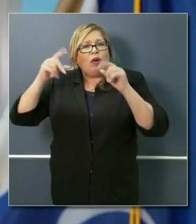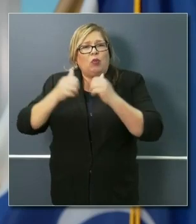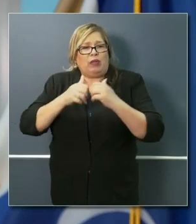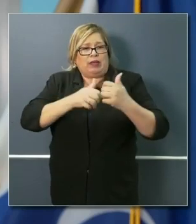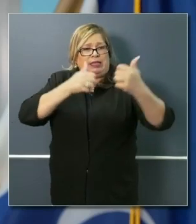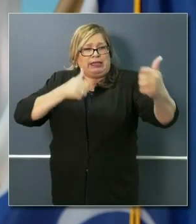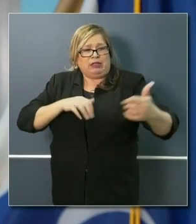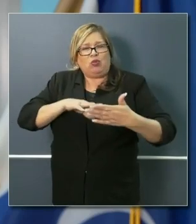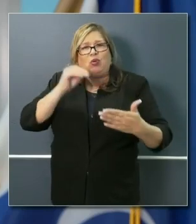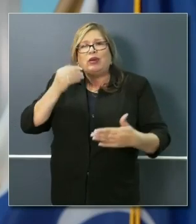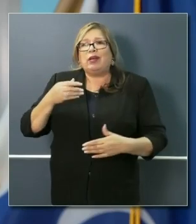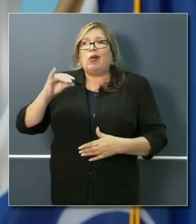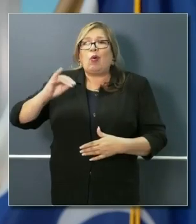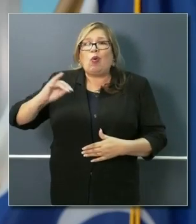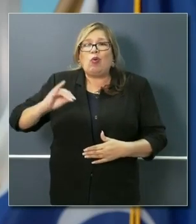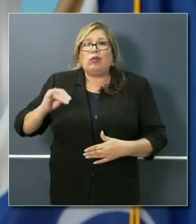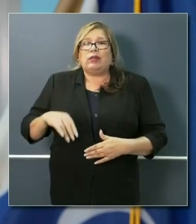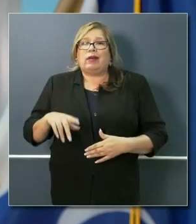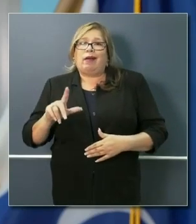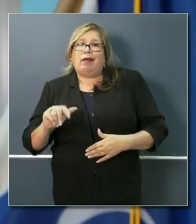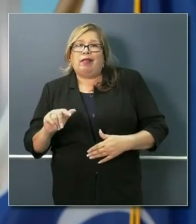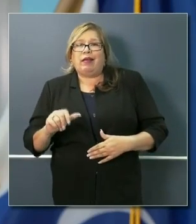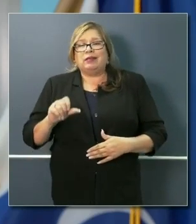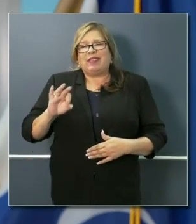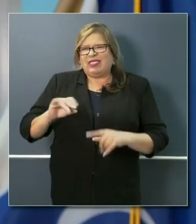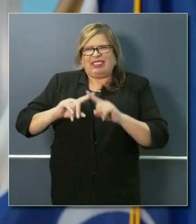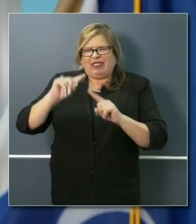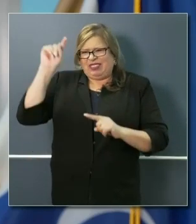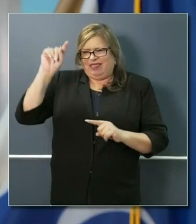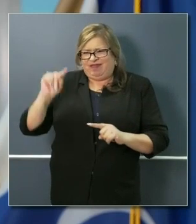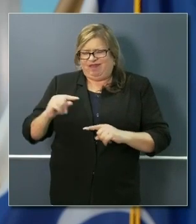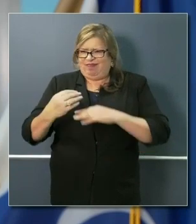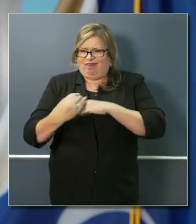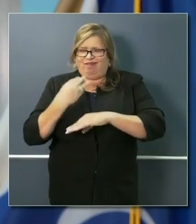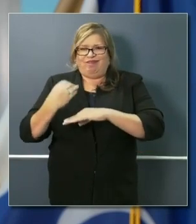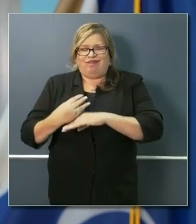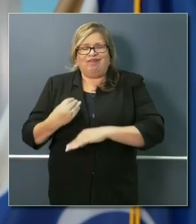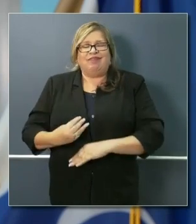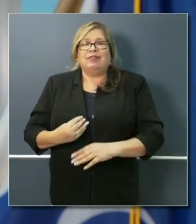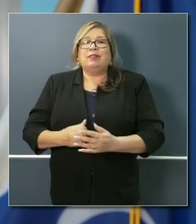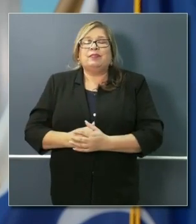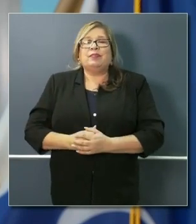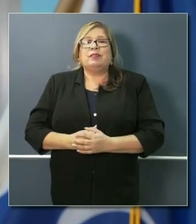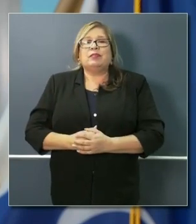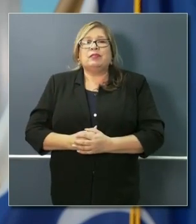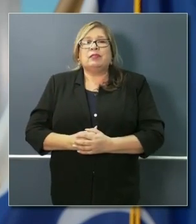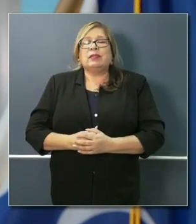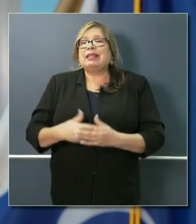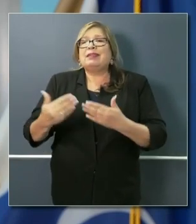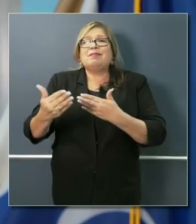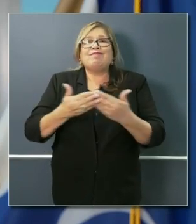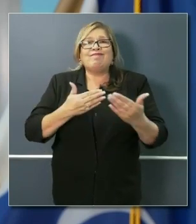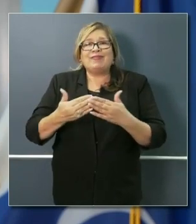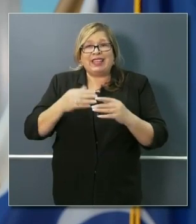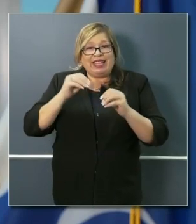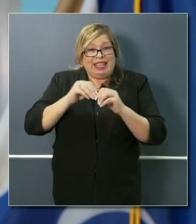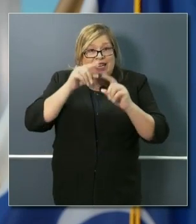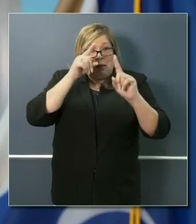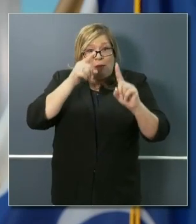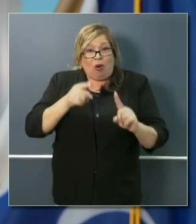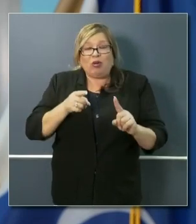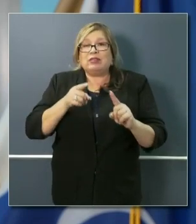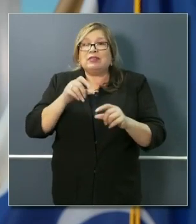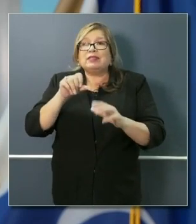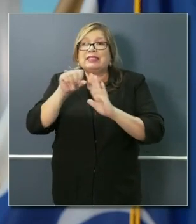Jose and Los Angeles about their struggles, even, and I bring those examples up, even in parts of the state that